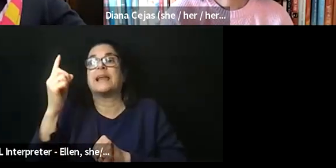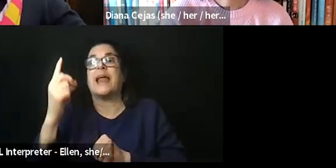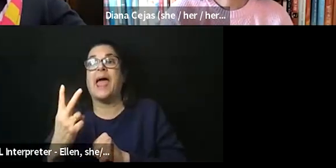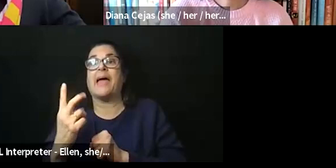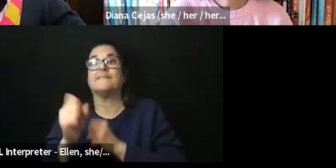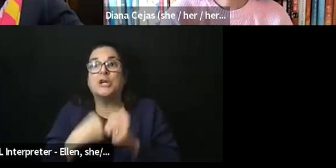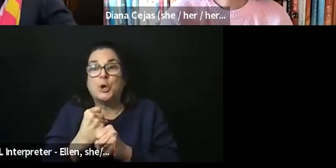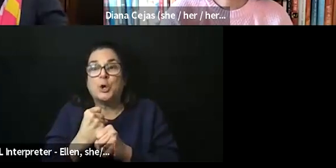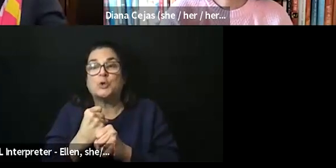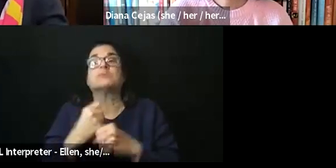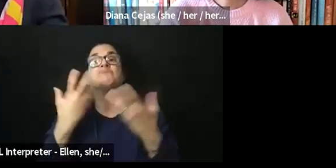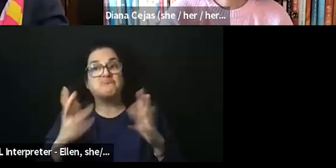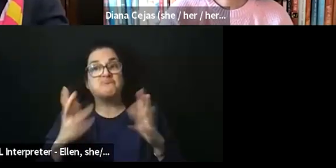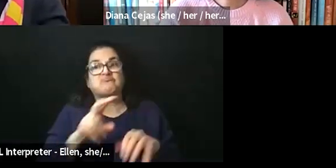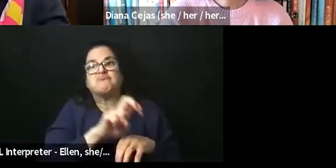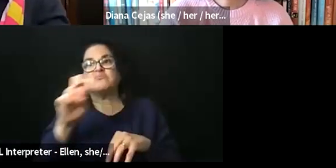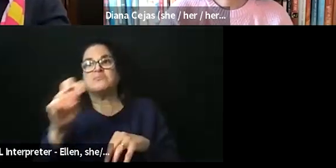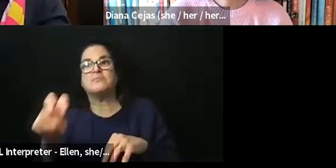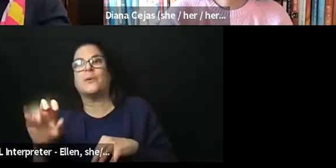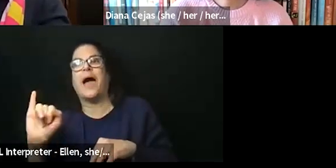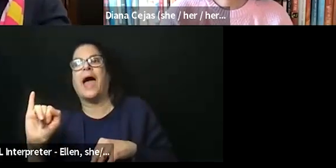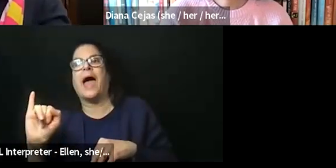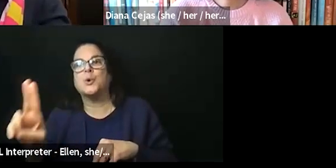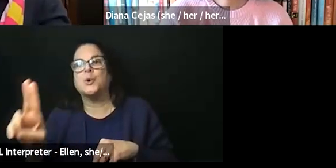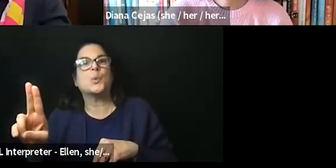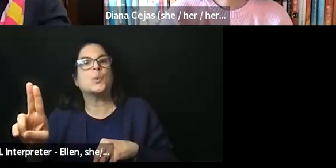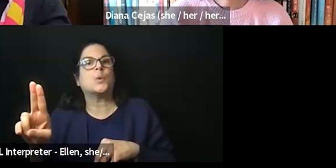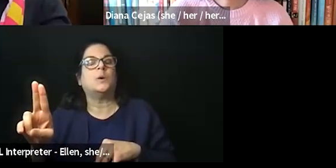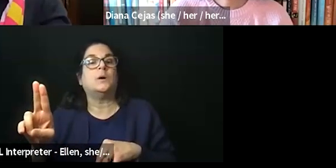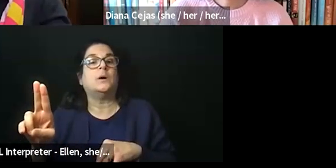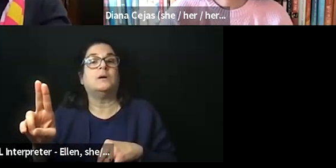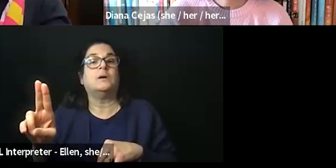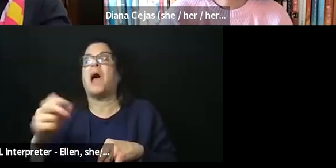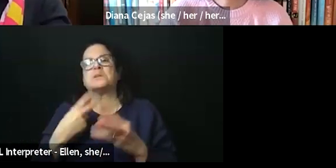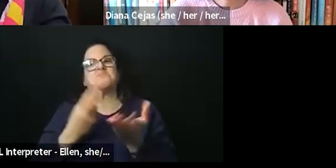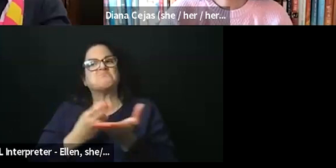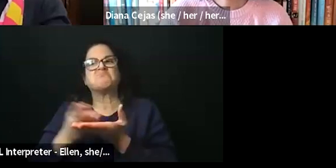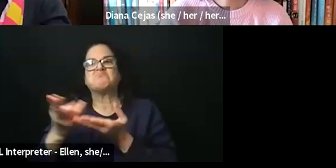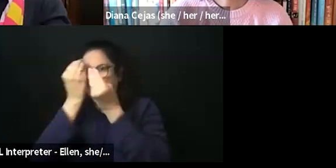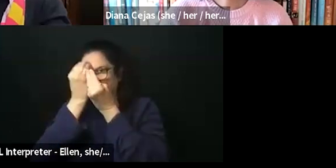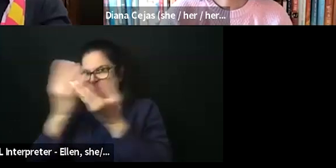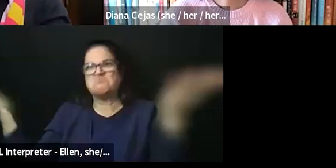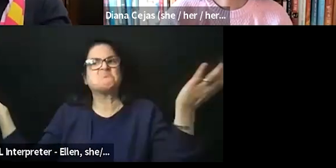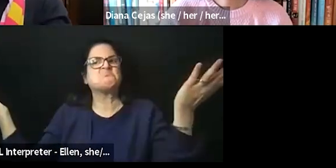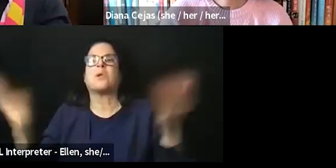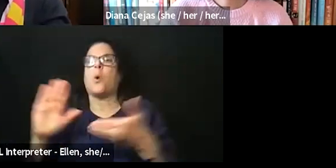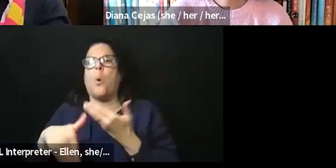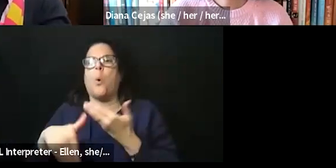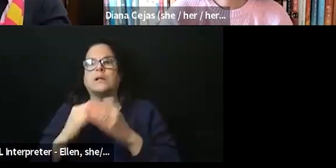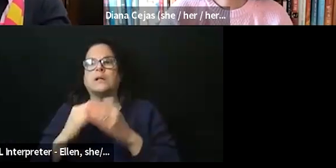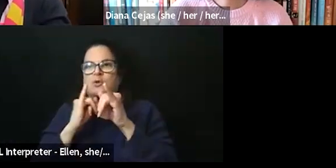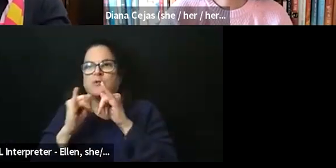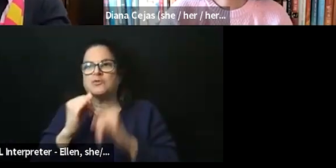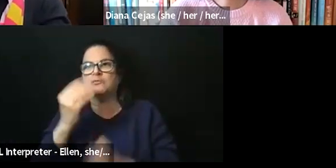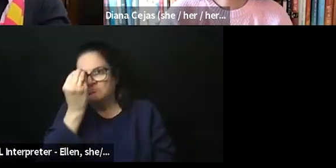I was completely transparent throughout all of my interviews that I went on this time around. So obviously different